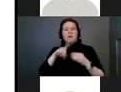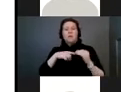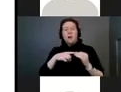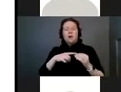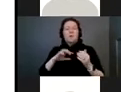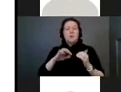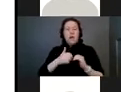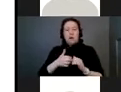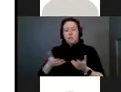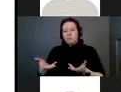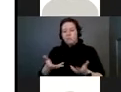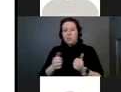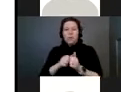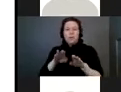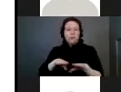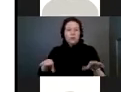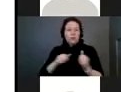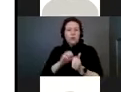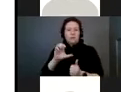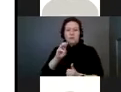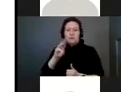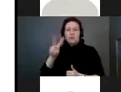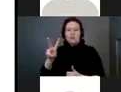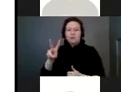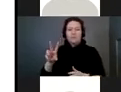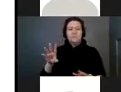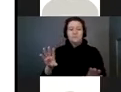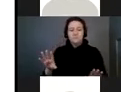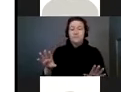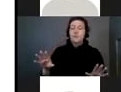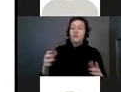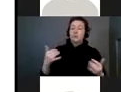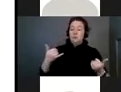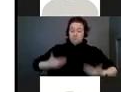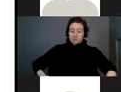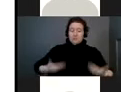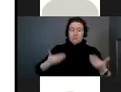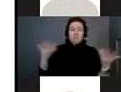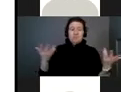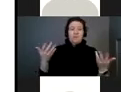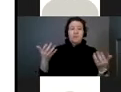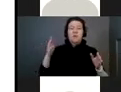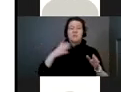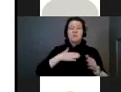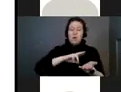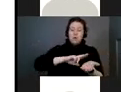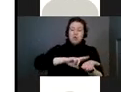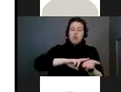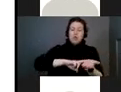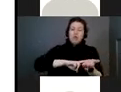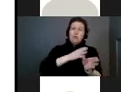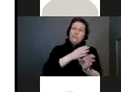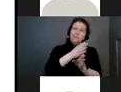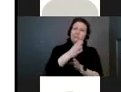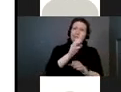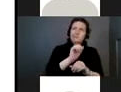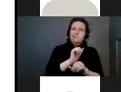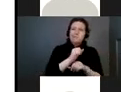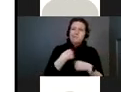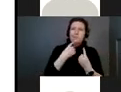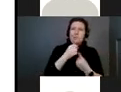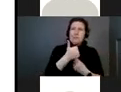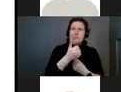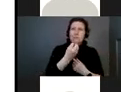So just a little bit more about me. I've been focused on public health in my nursing career for the last 10 or 12